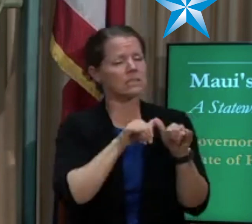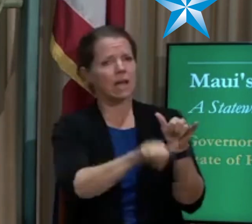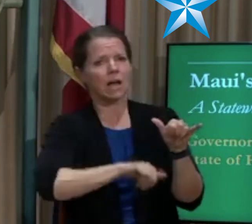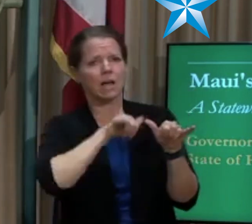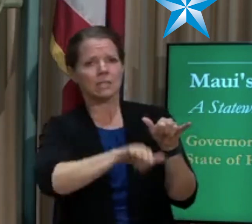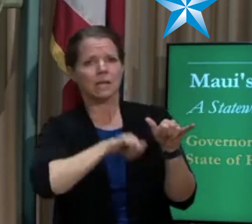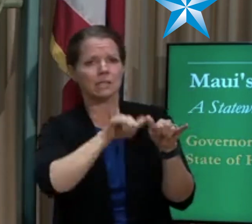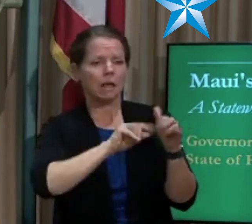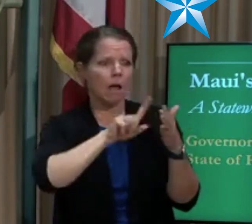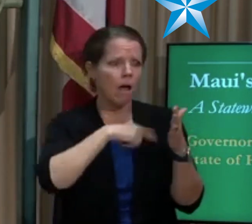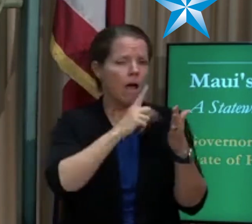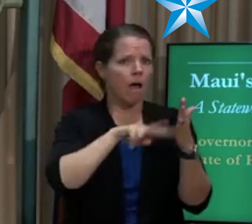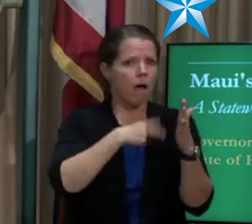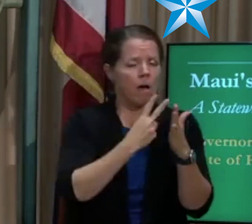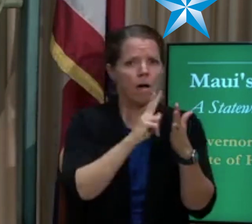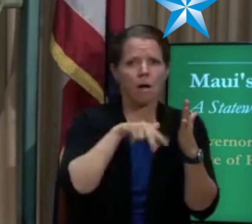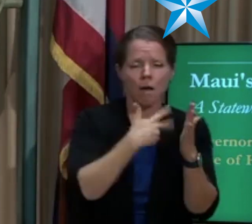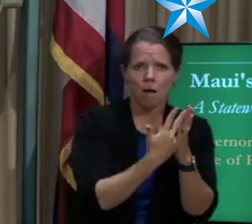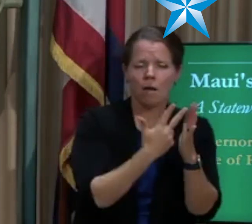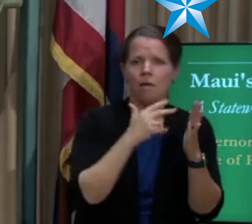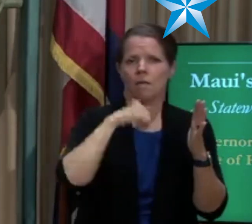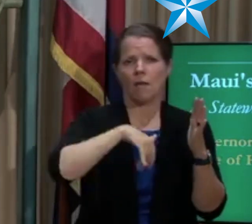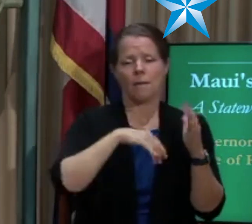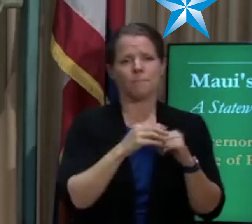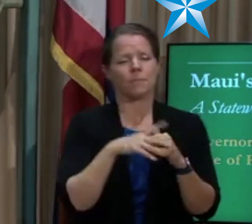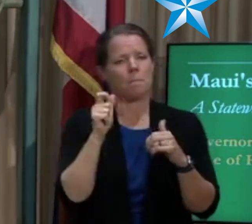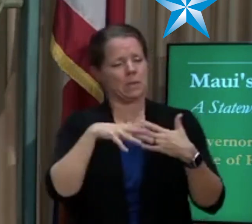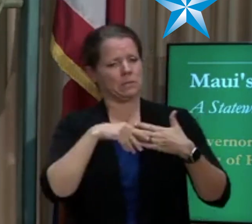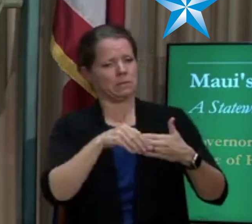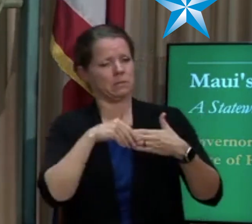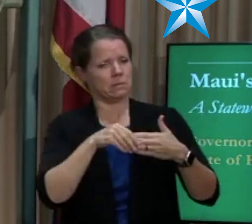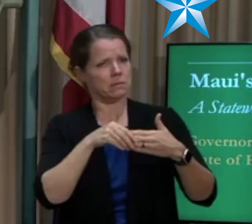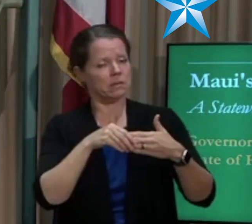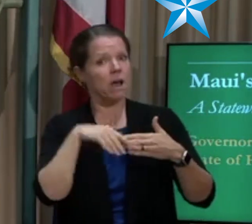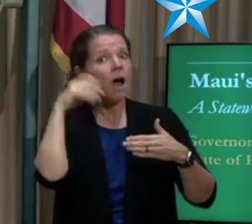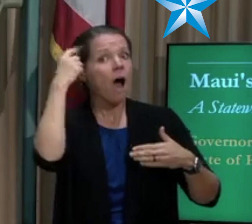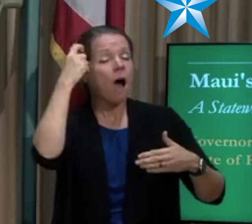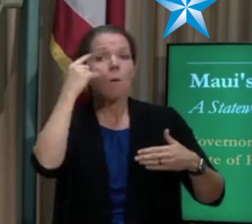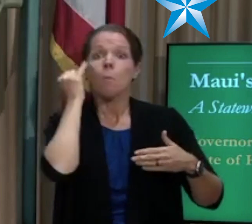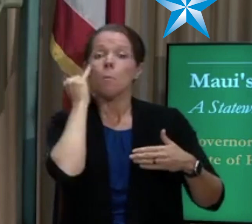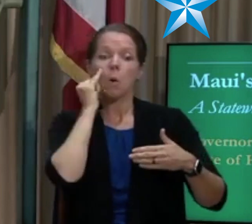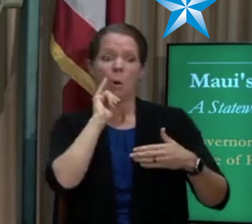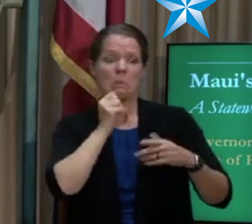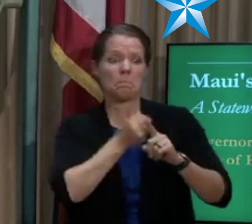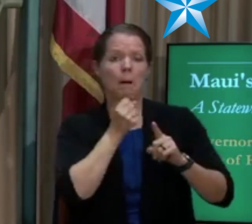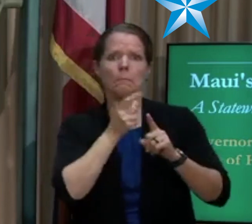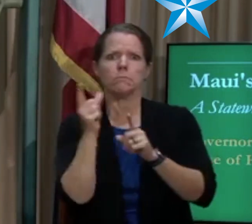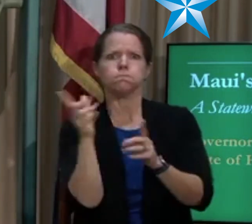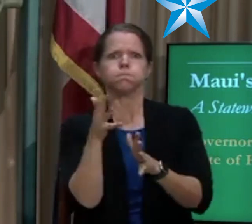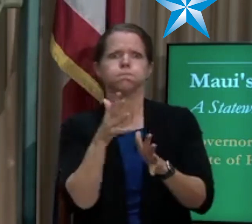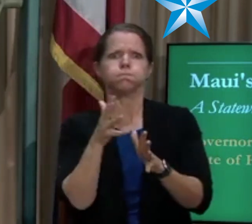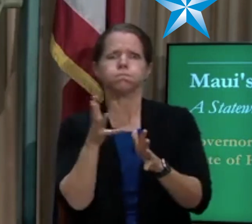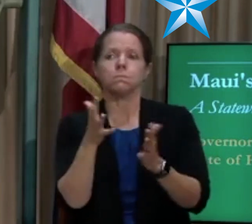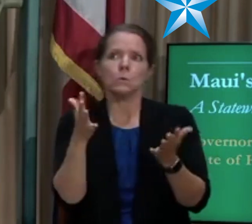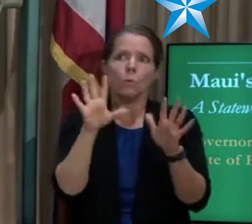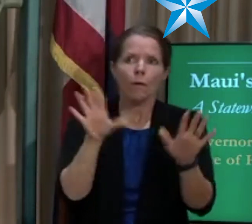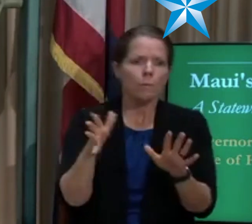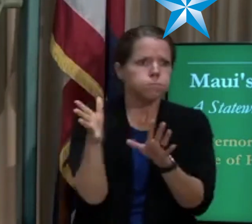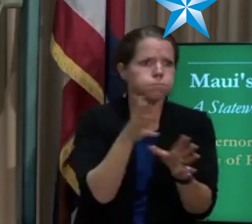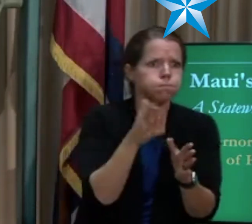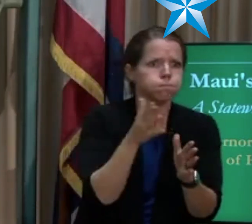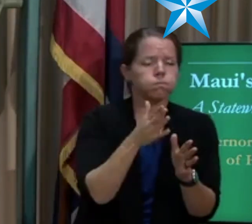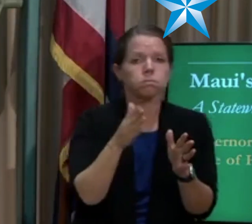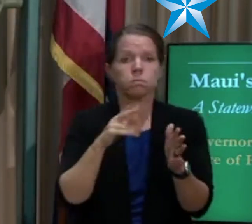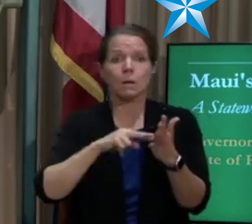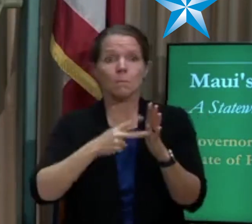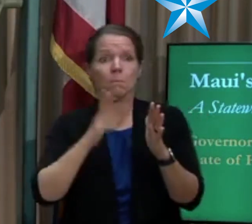or high and there's anything moving the ash around, they're going to be more careful. They're going to go methodically through a